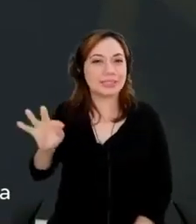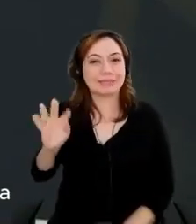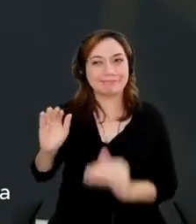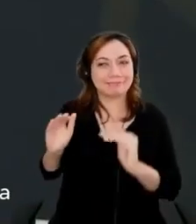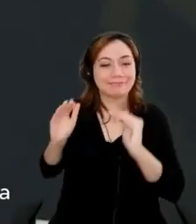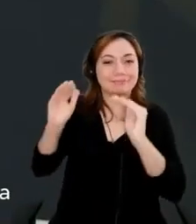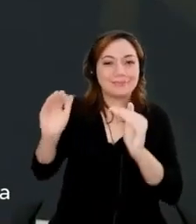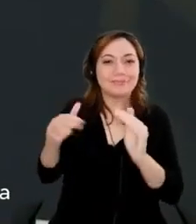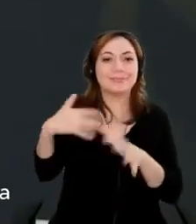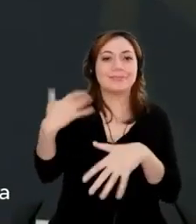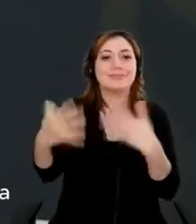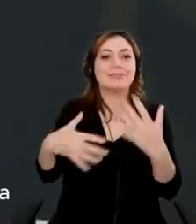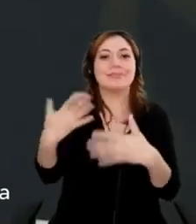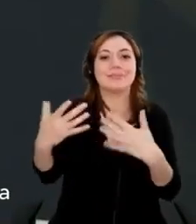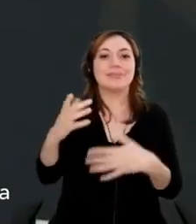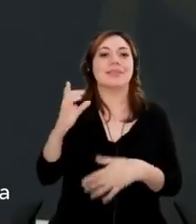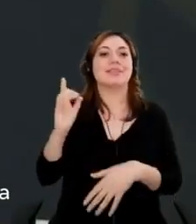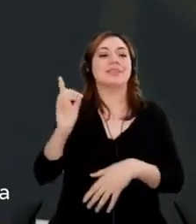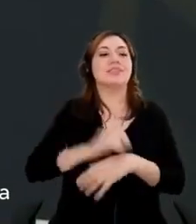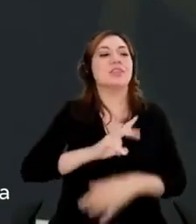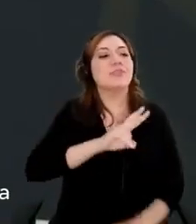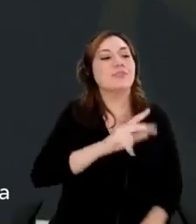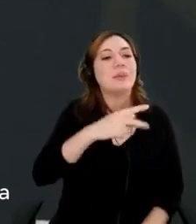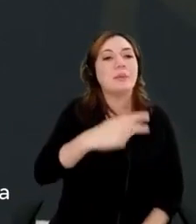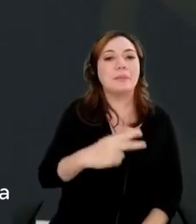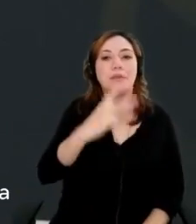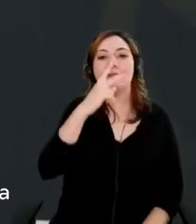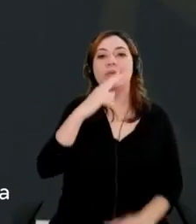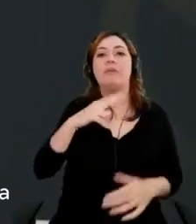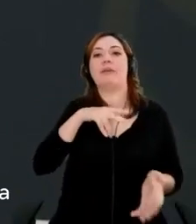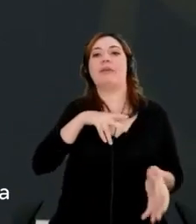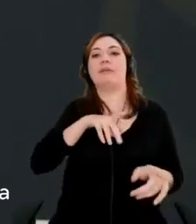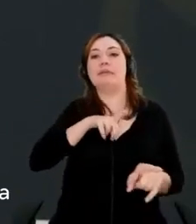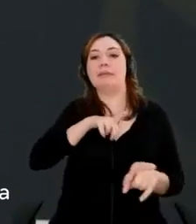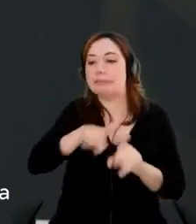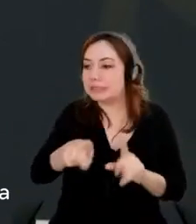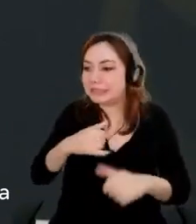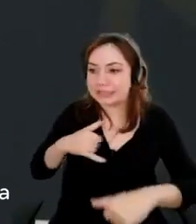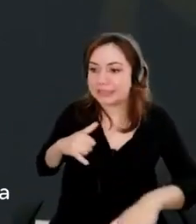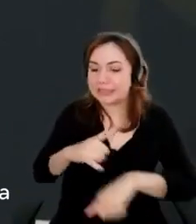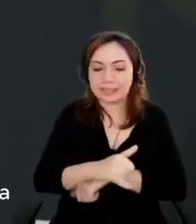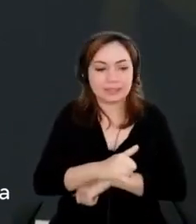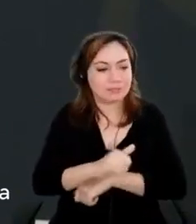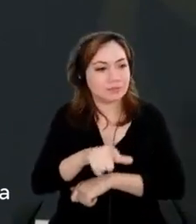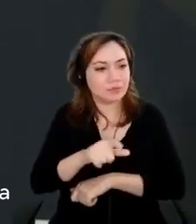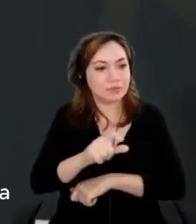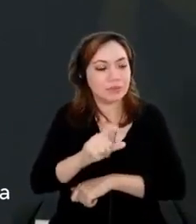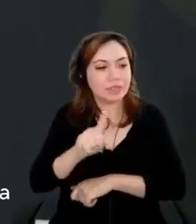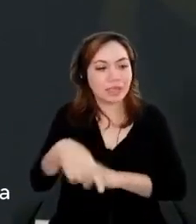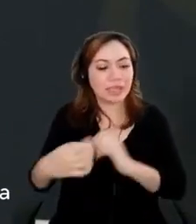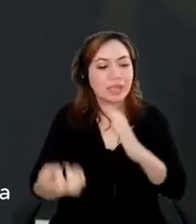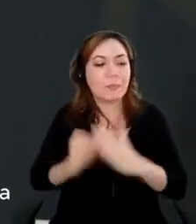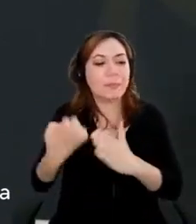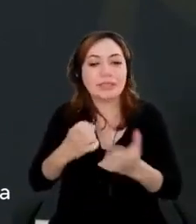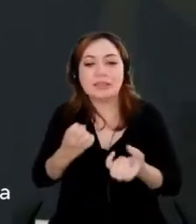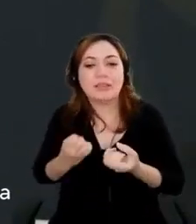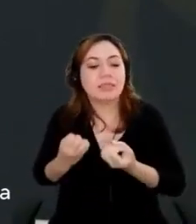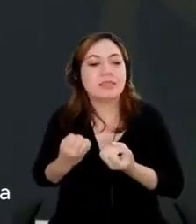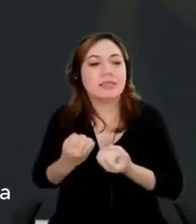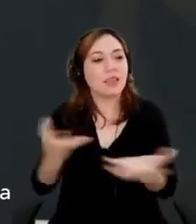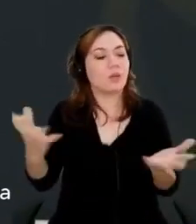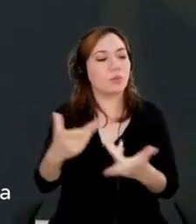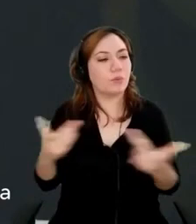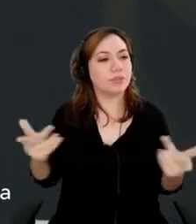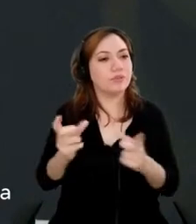the VP slammed his fist on the desk and he's like, God damn it, you know, this other company just launched something. And I said, well, we've been sitting here